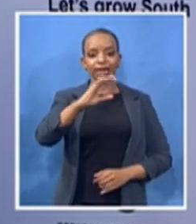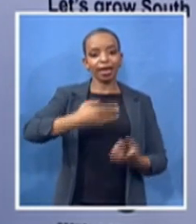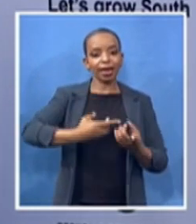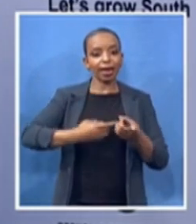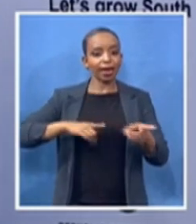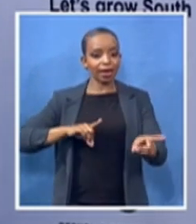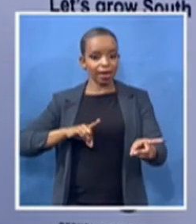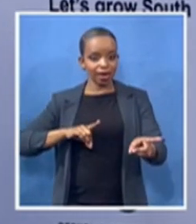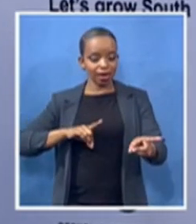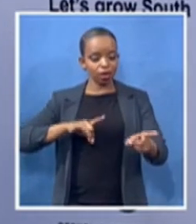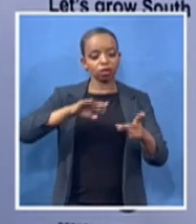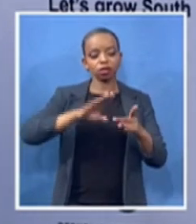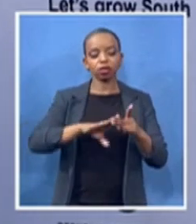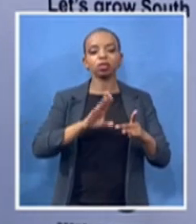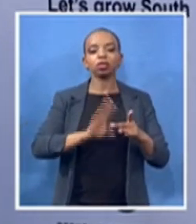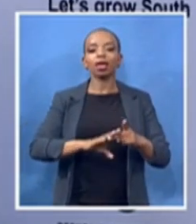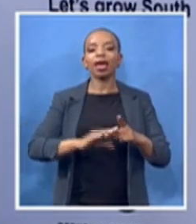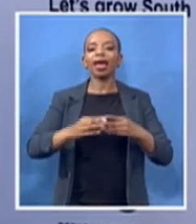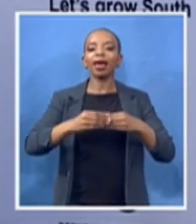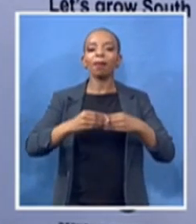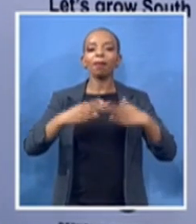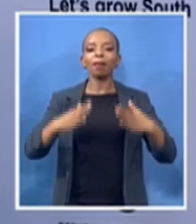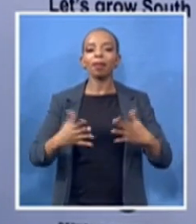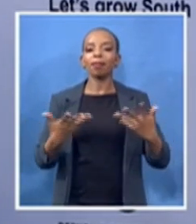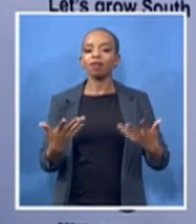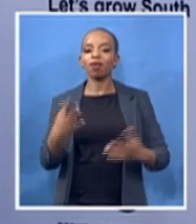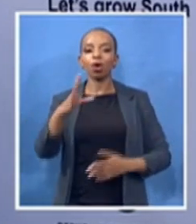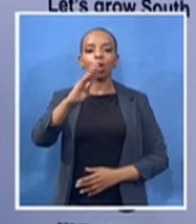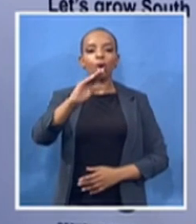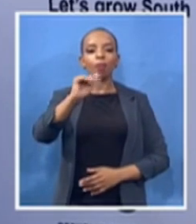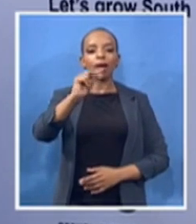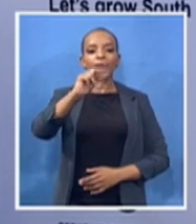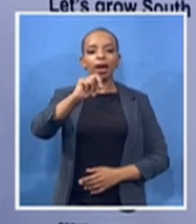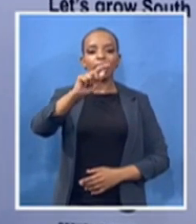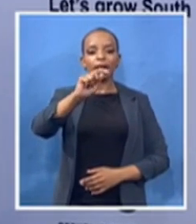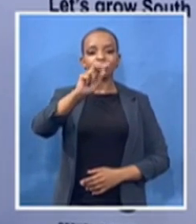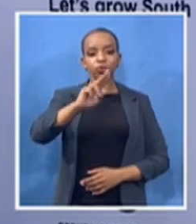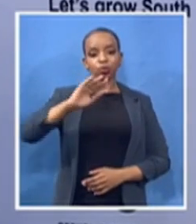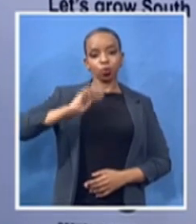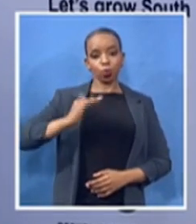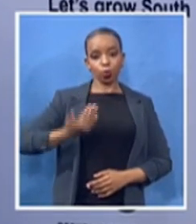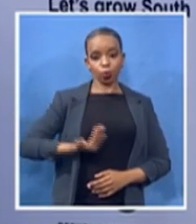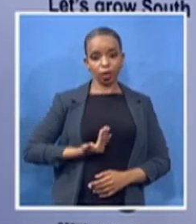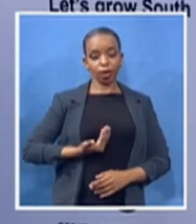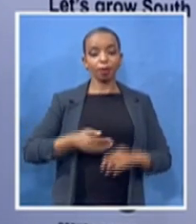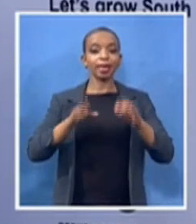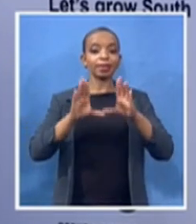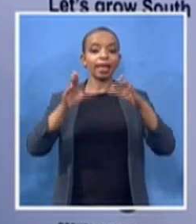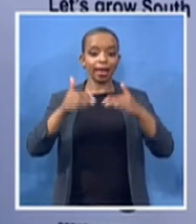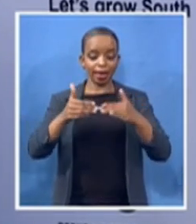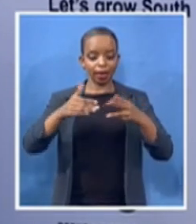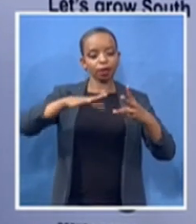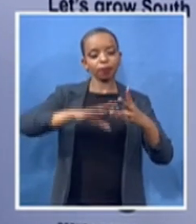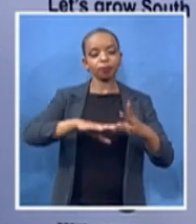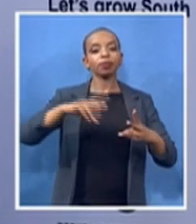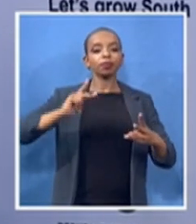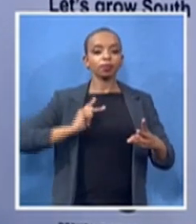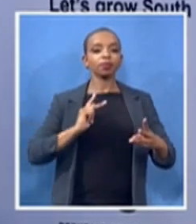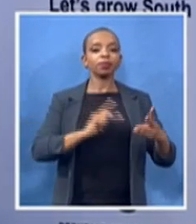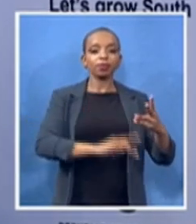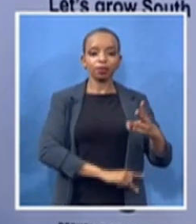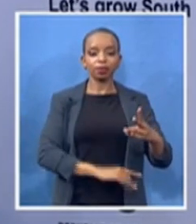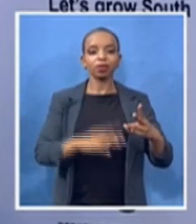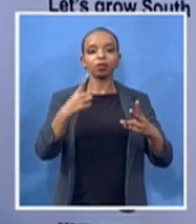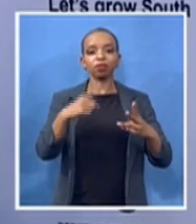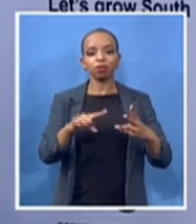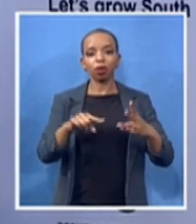the president of the women's missionary society of the amy church and therefore that is why i